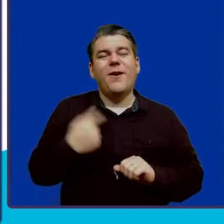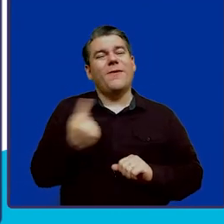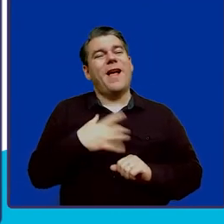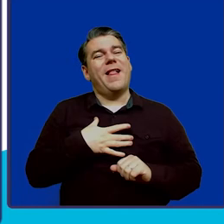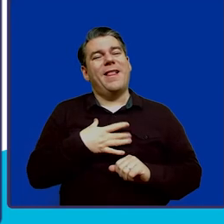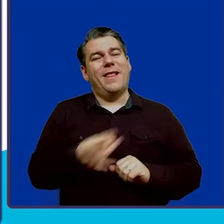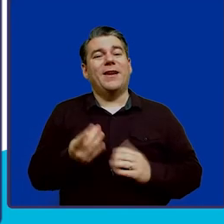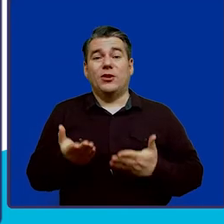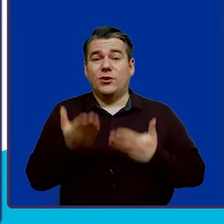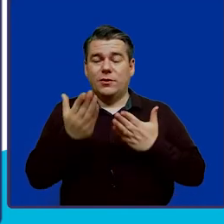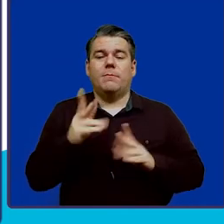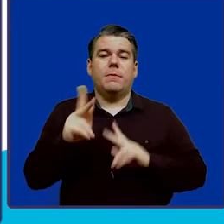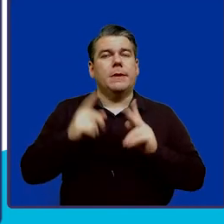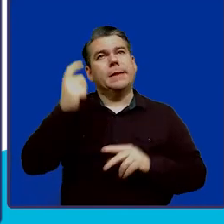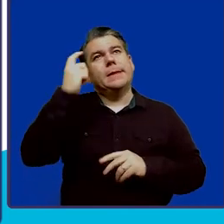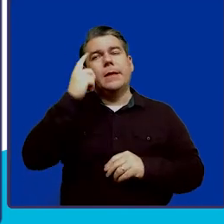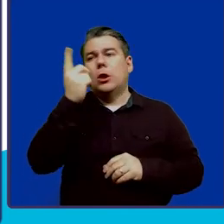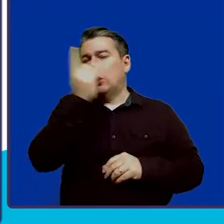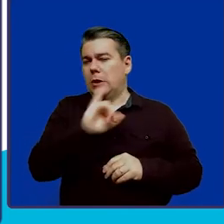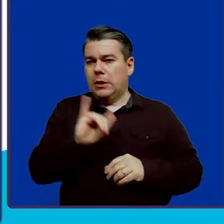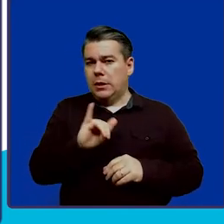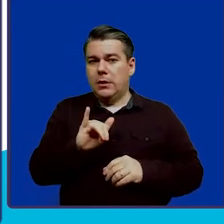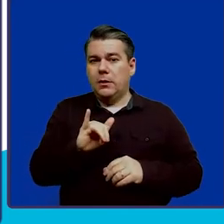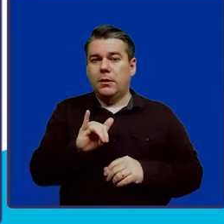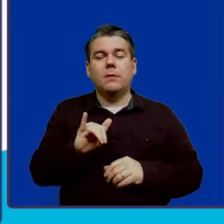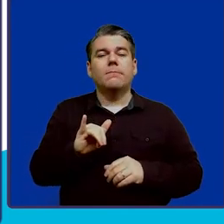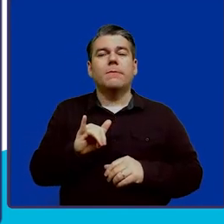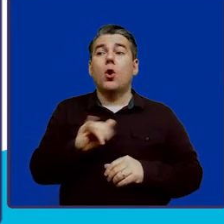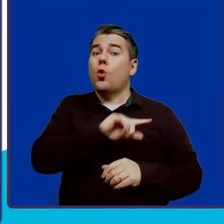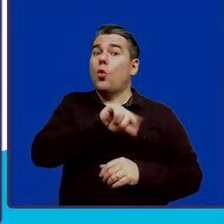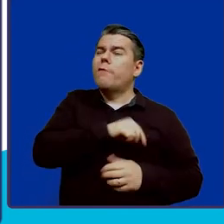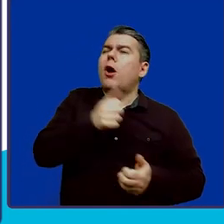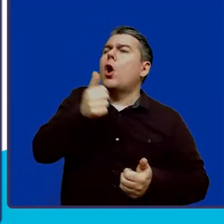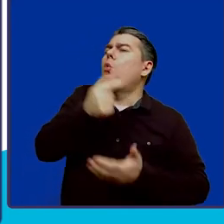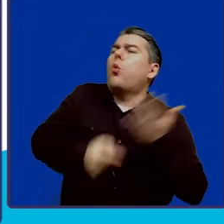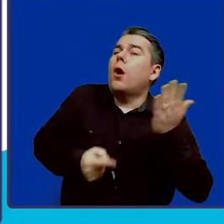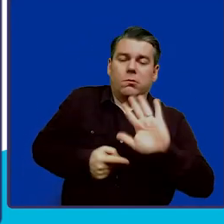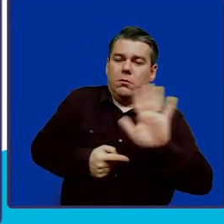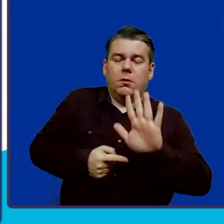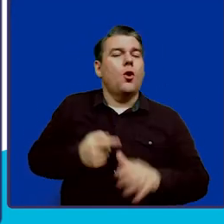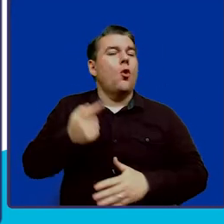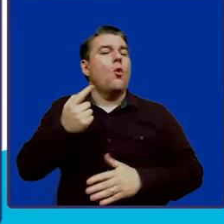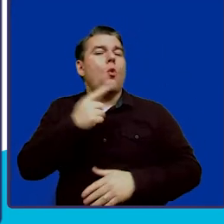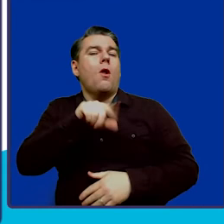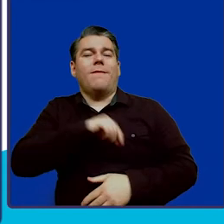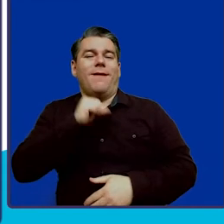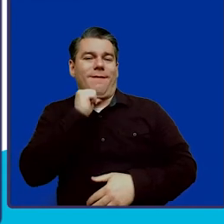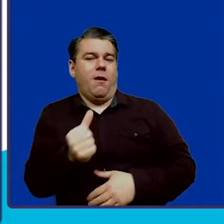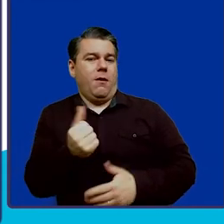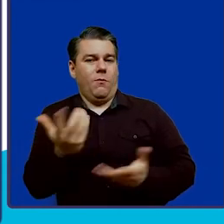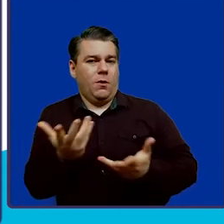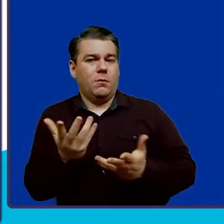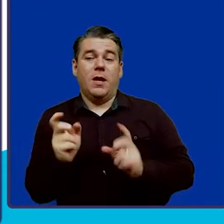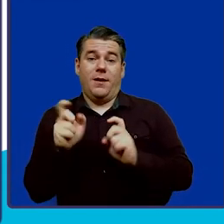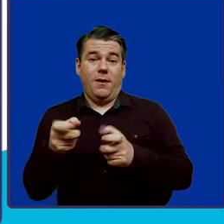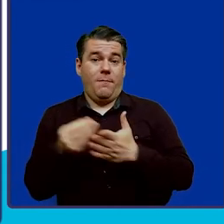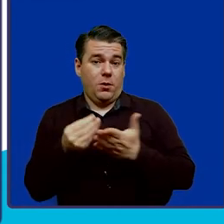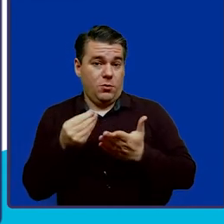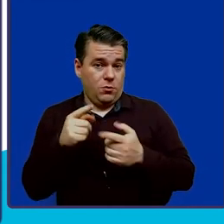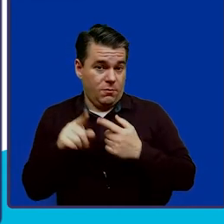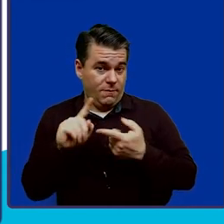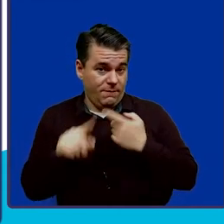suggest to folks to think of it in terms of what would not qualify. For example, gifting the monies to a friend,